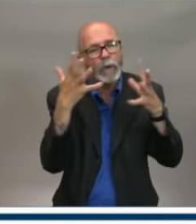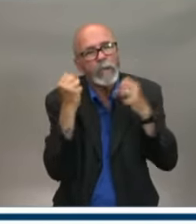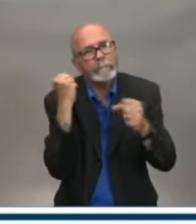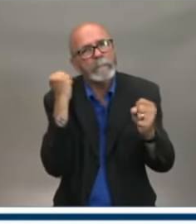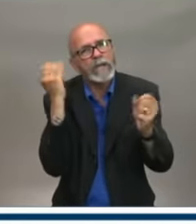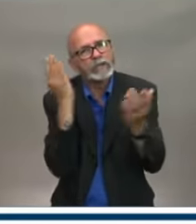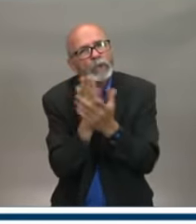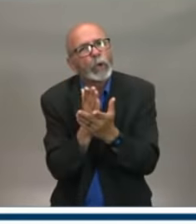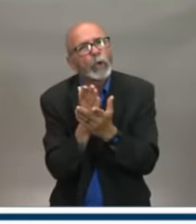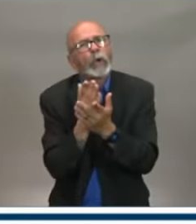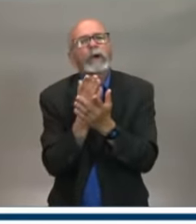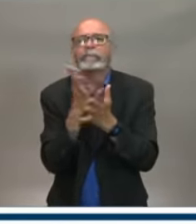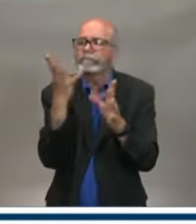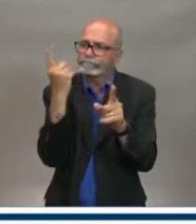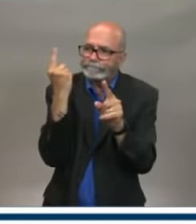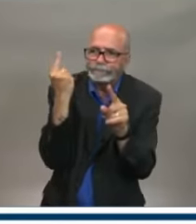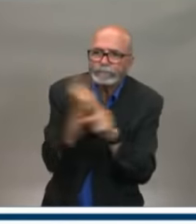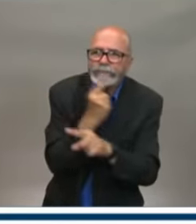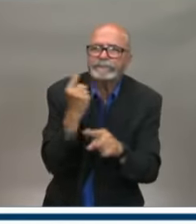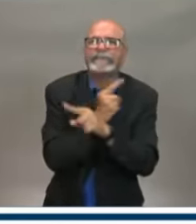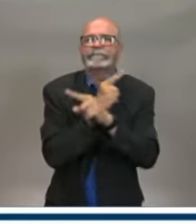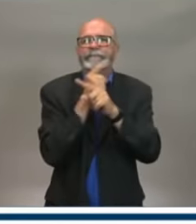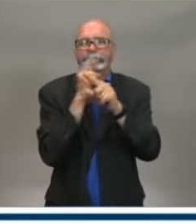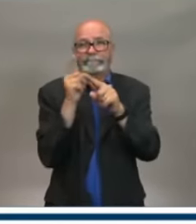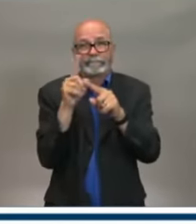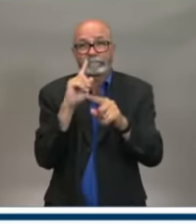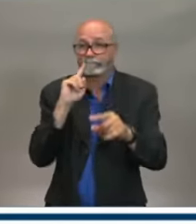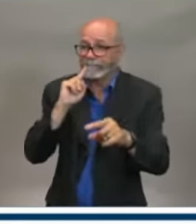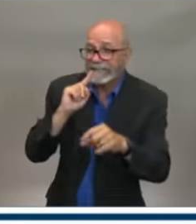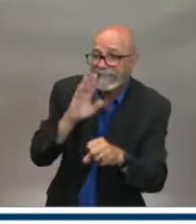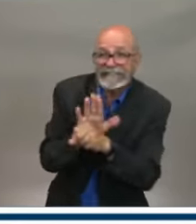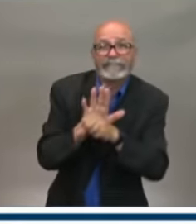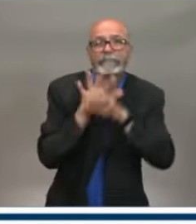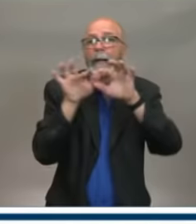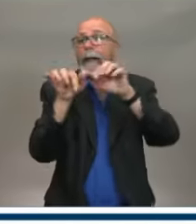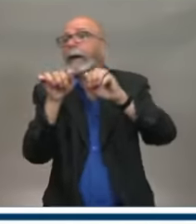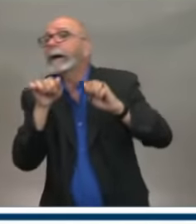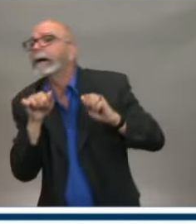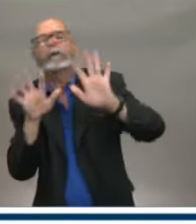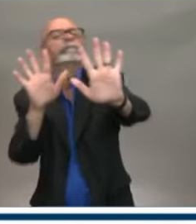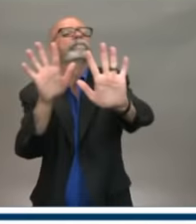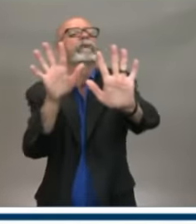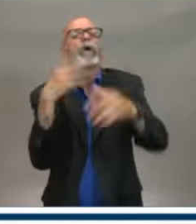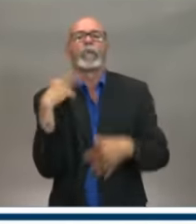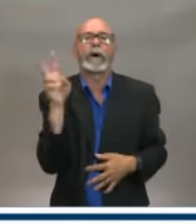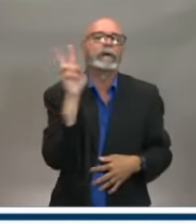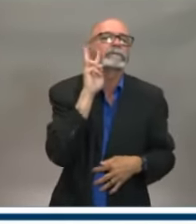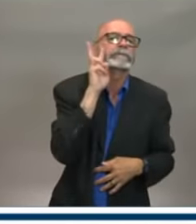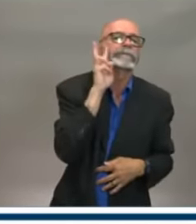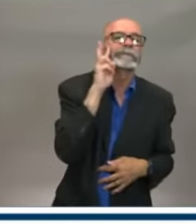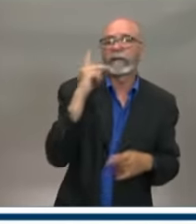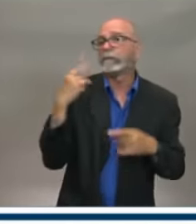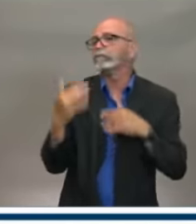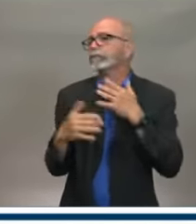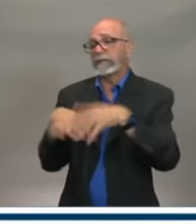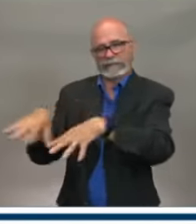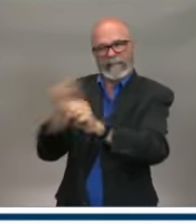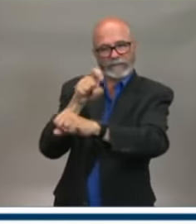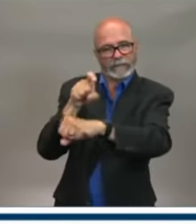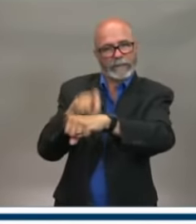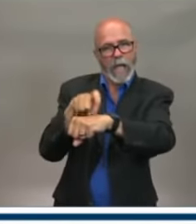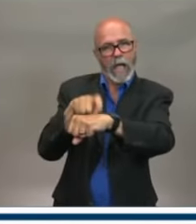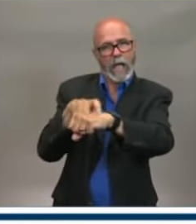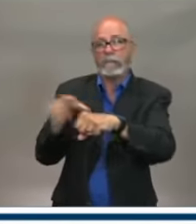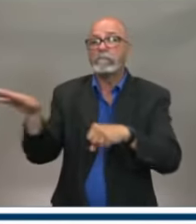guarantees. But this approach is our best chance. So you still have time to prepare. You should have time,